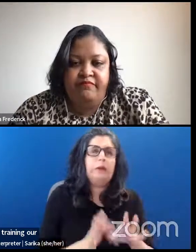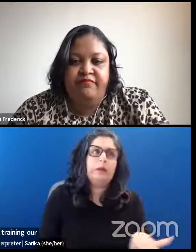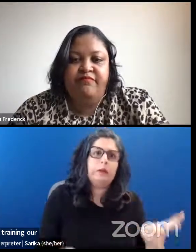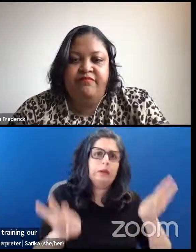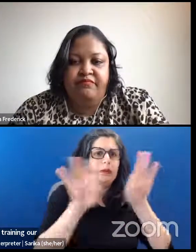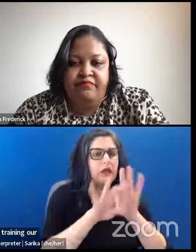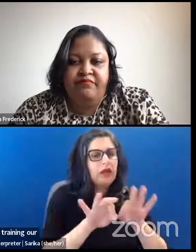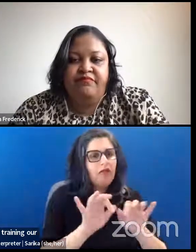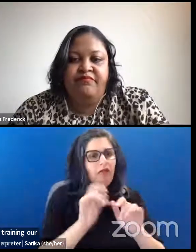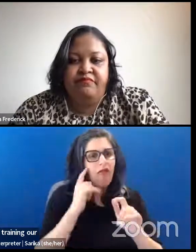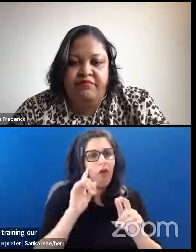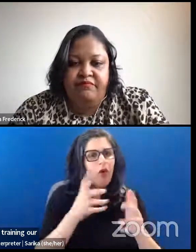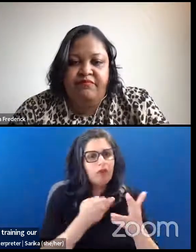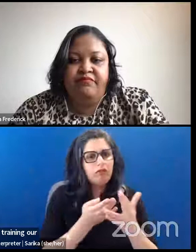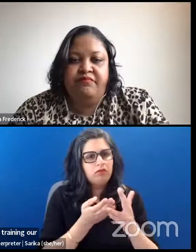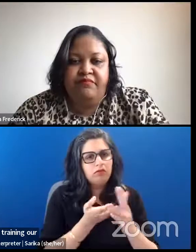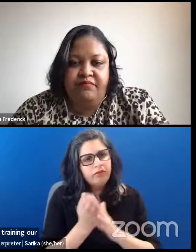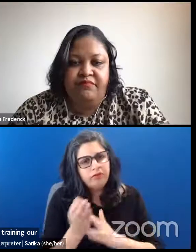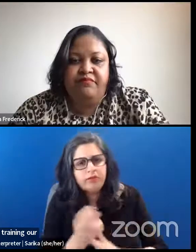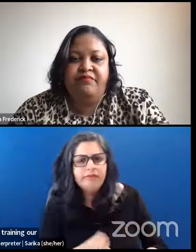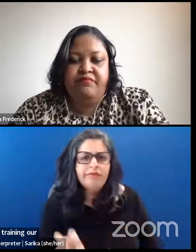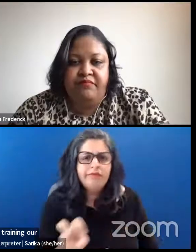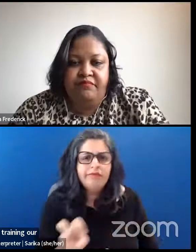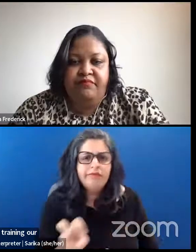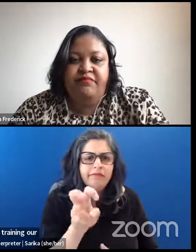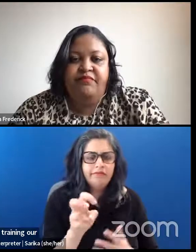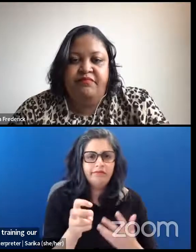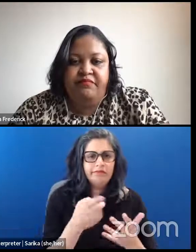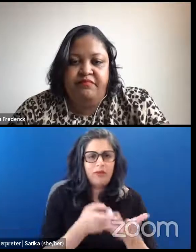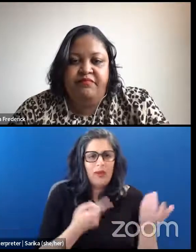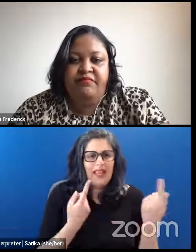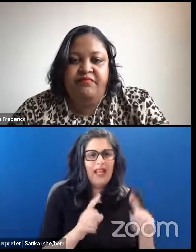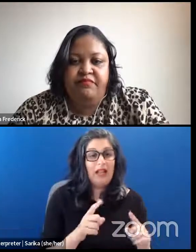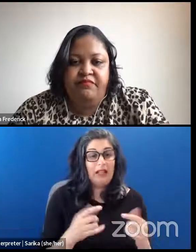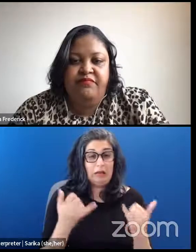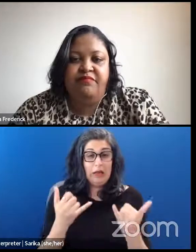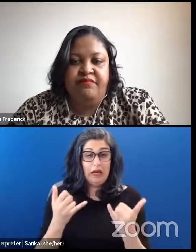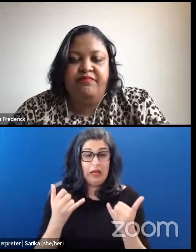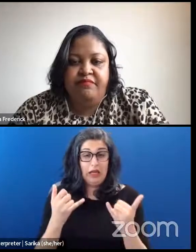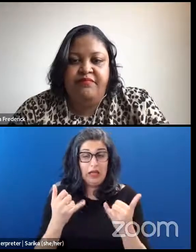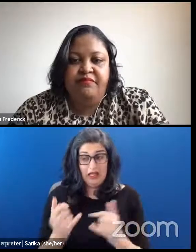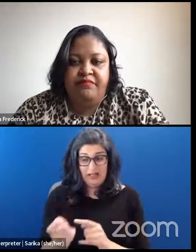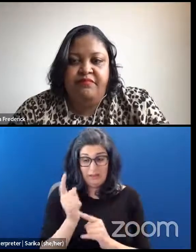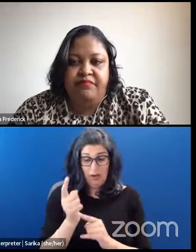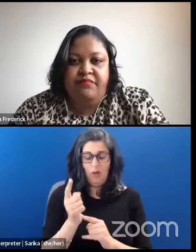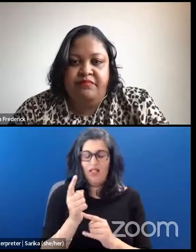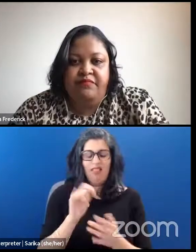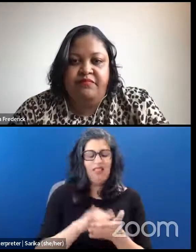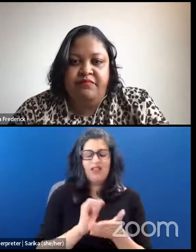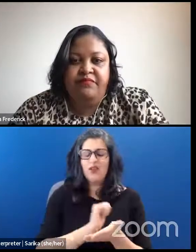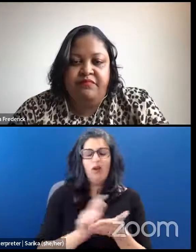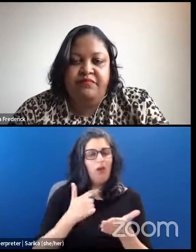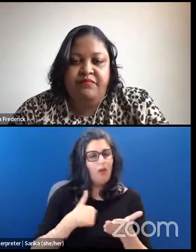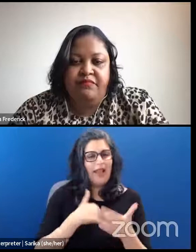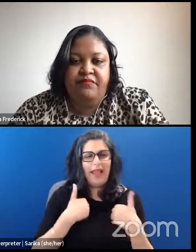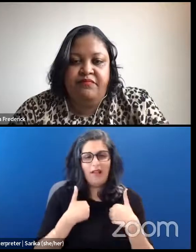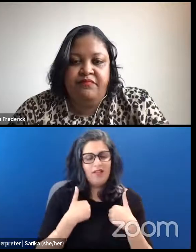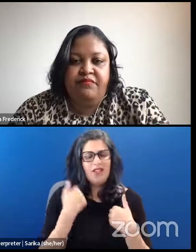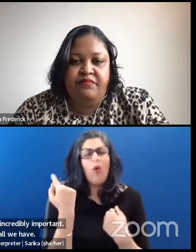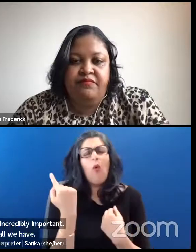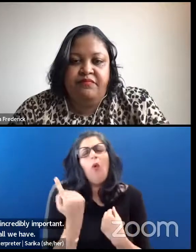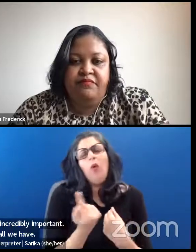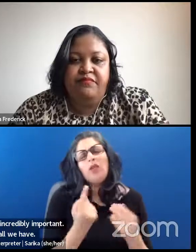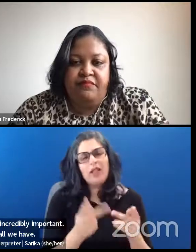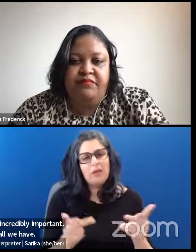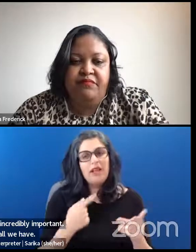because this current moment is all we have. It is truly the only place where we can do any